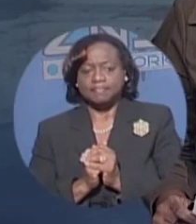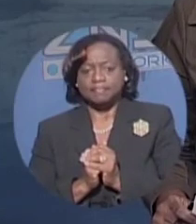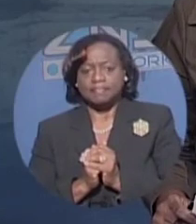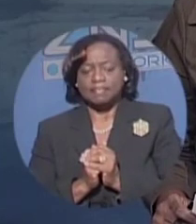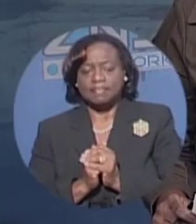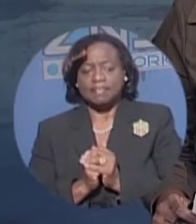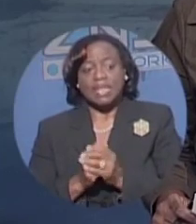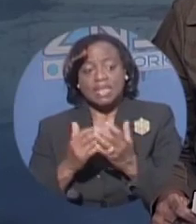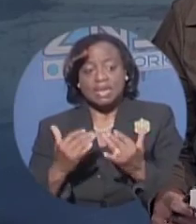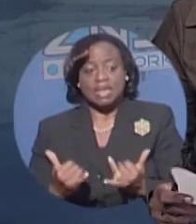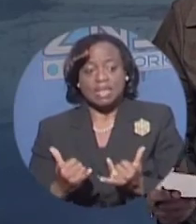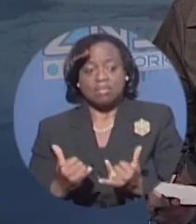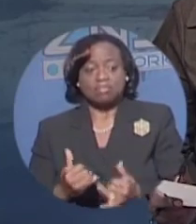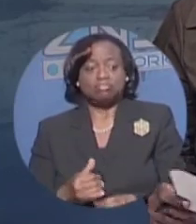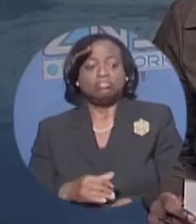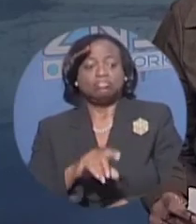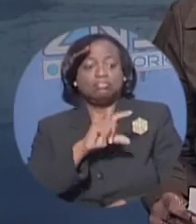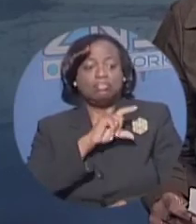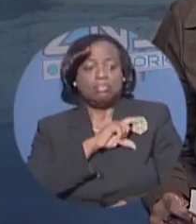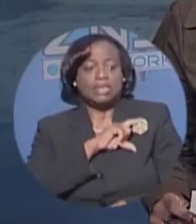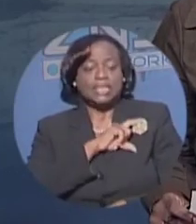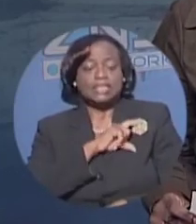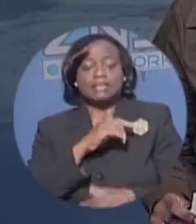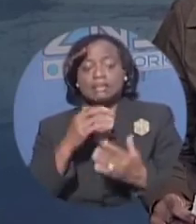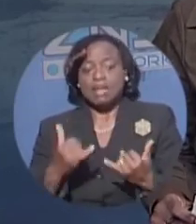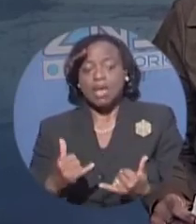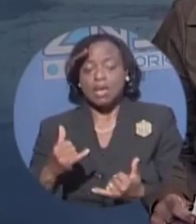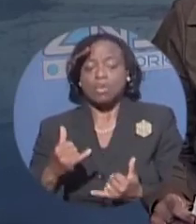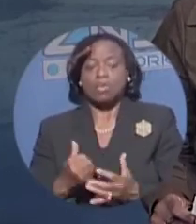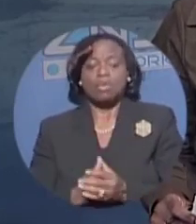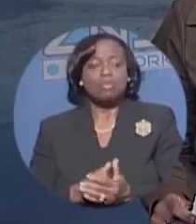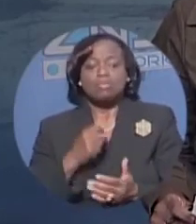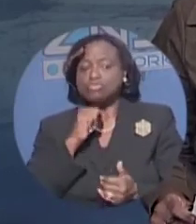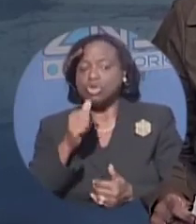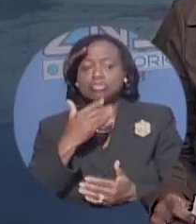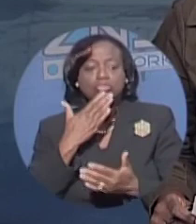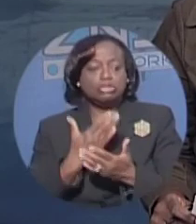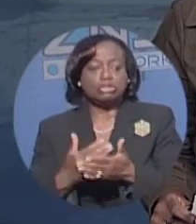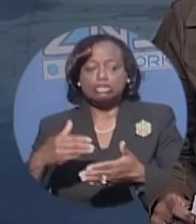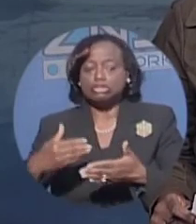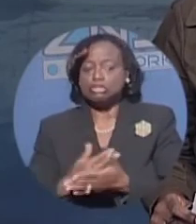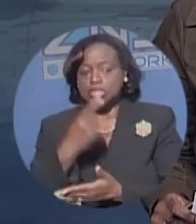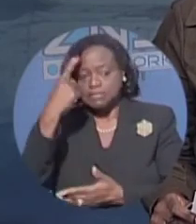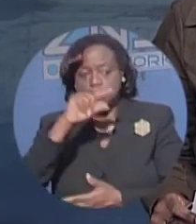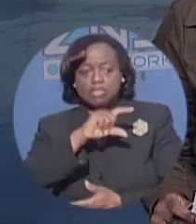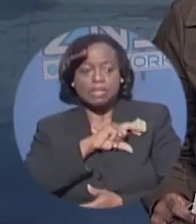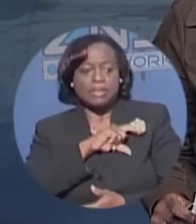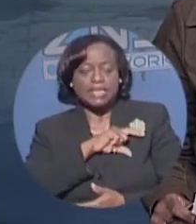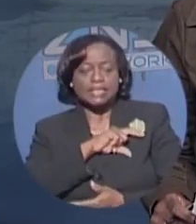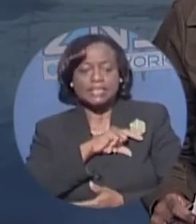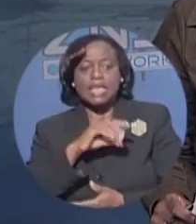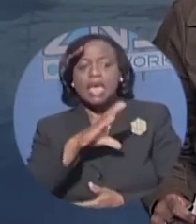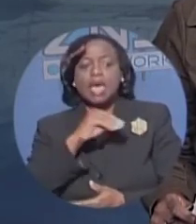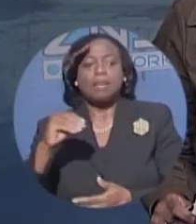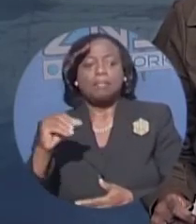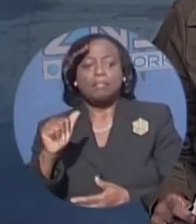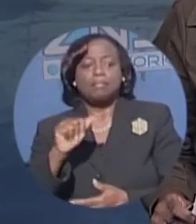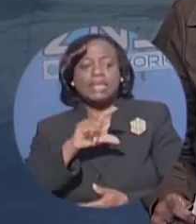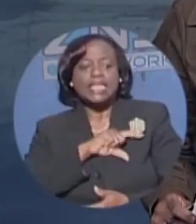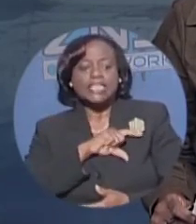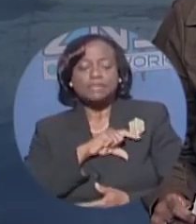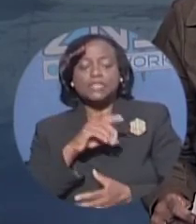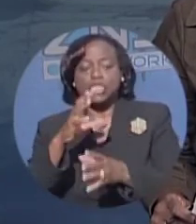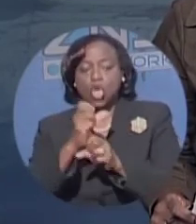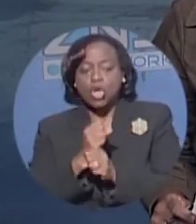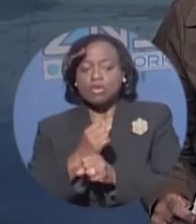Meantime, central police station in the headlines again, and it's not good news. This time a constable stationed at central was caught on the wrong side of the